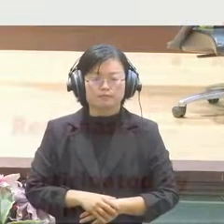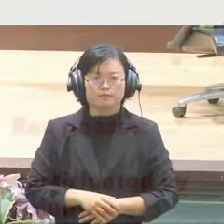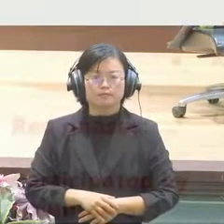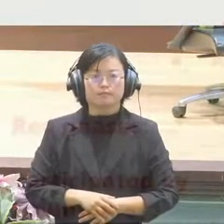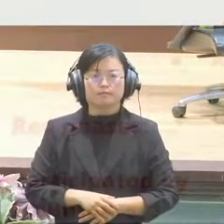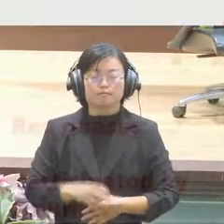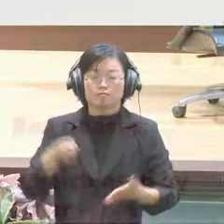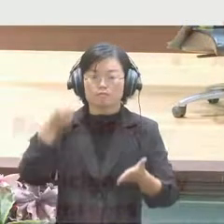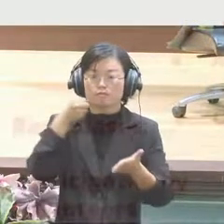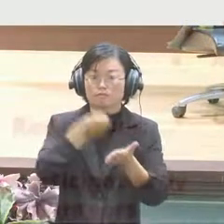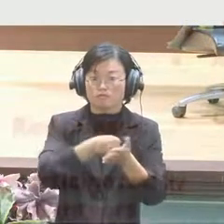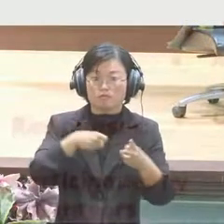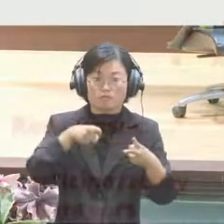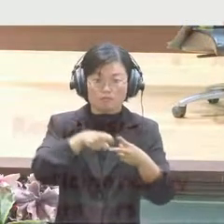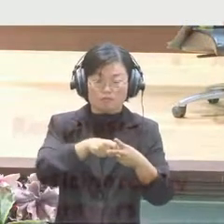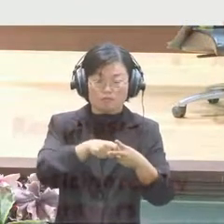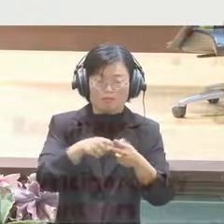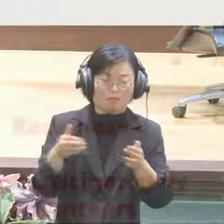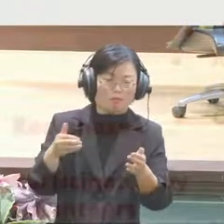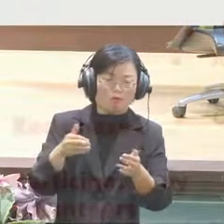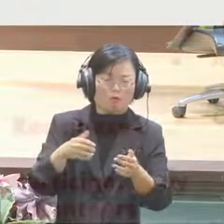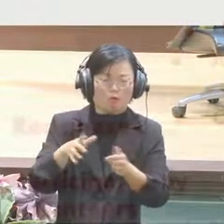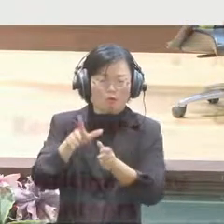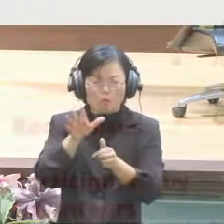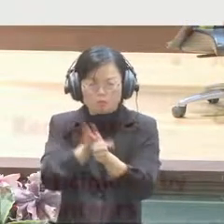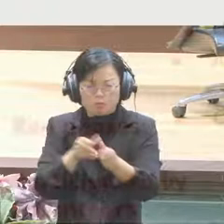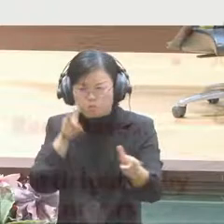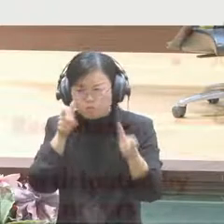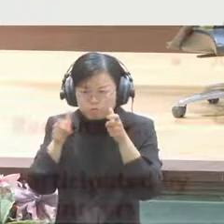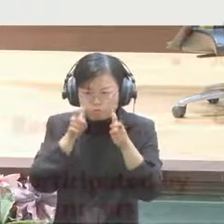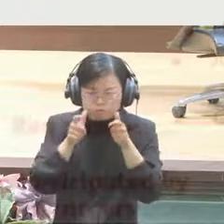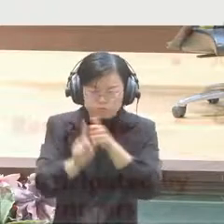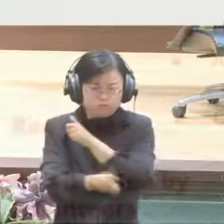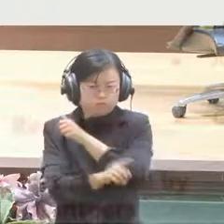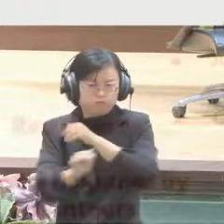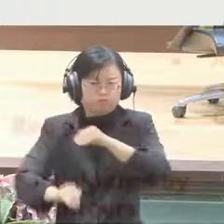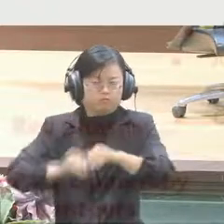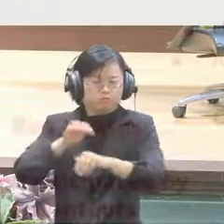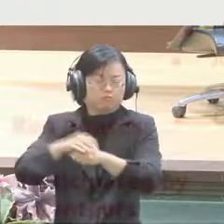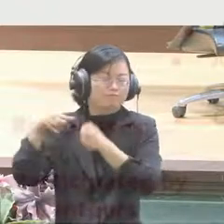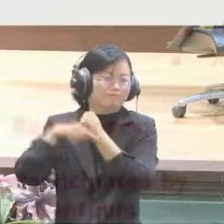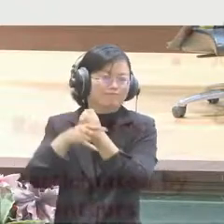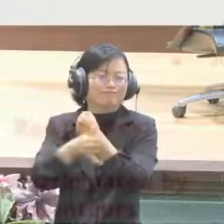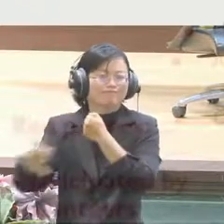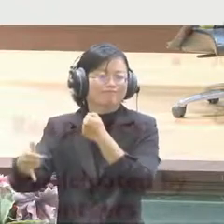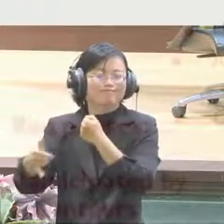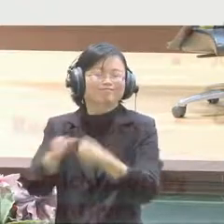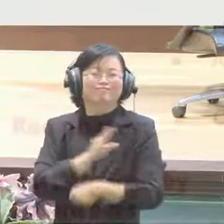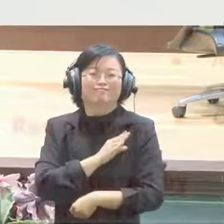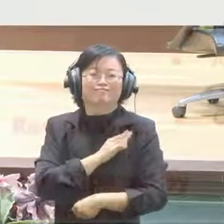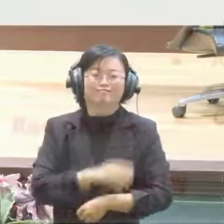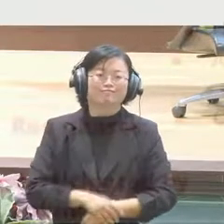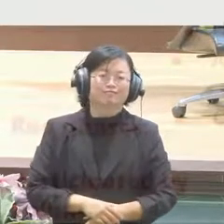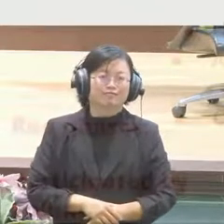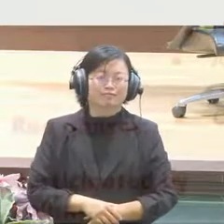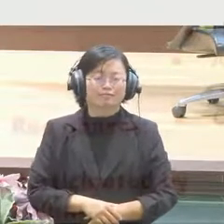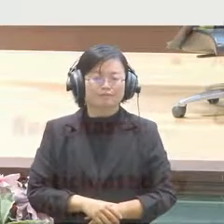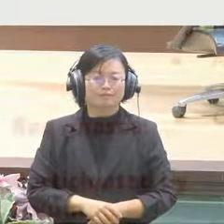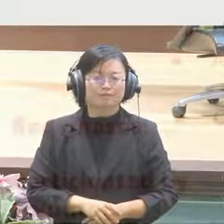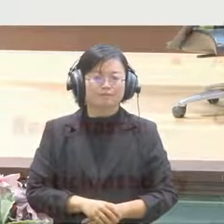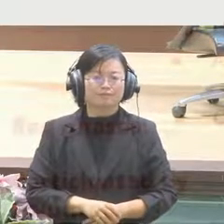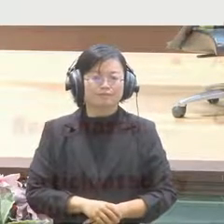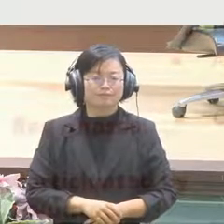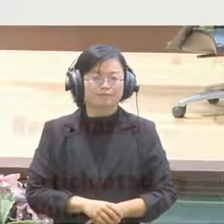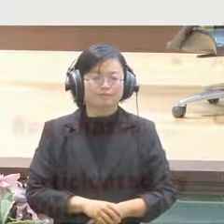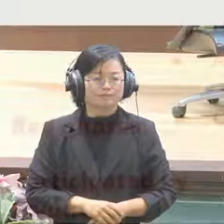we believe. So we are, this is a very overview, a general overview of